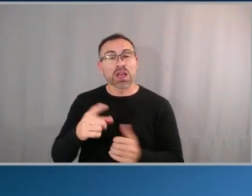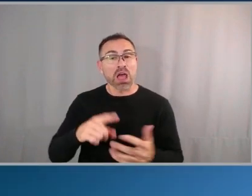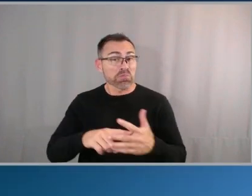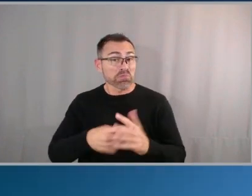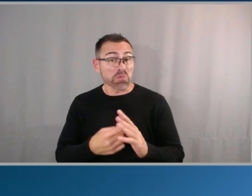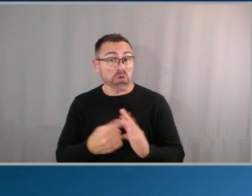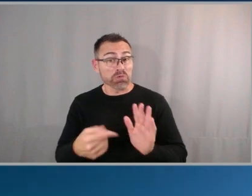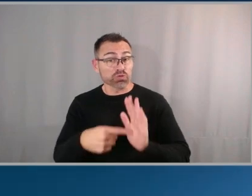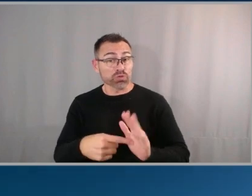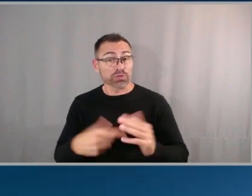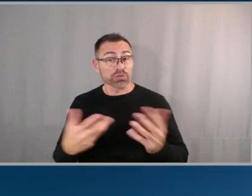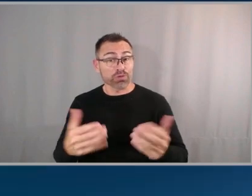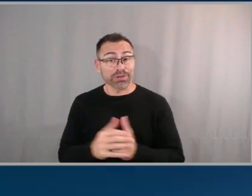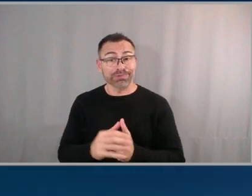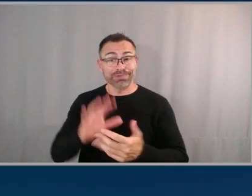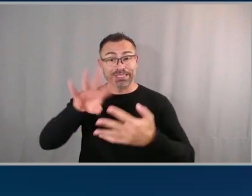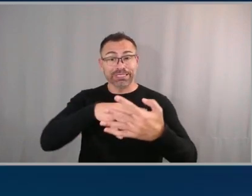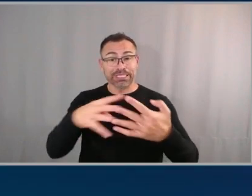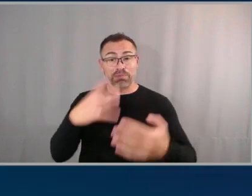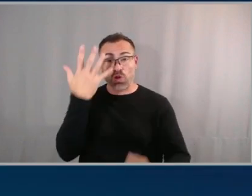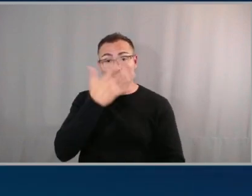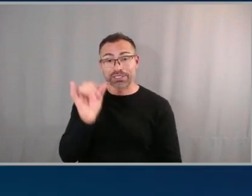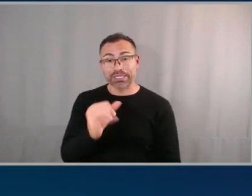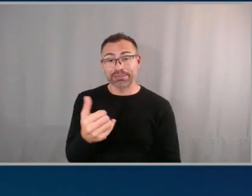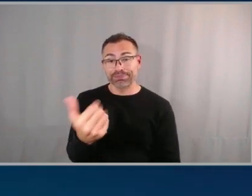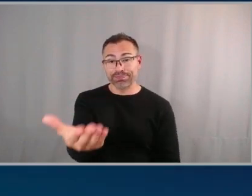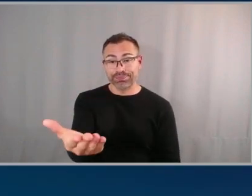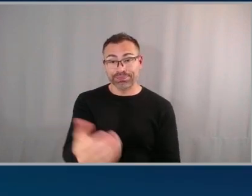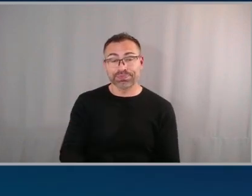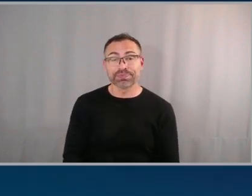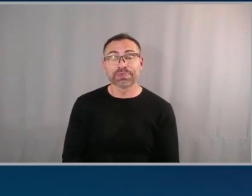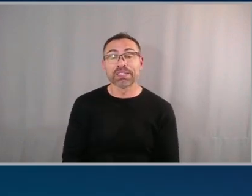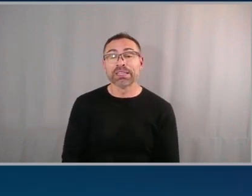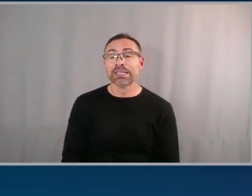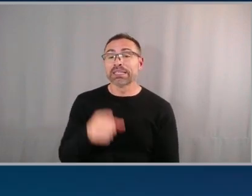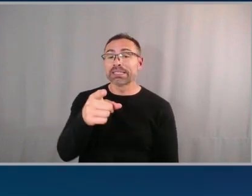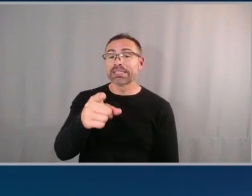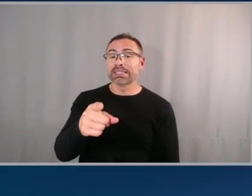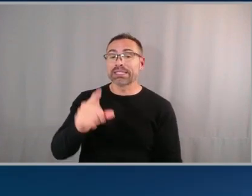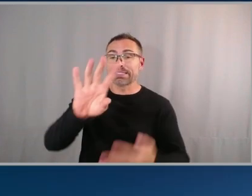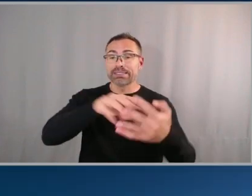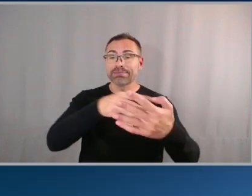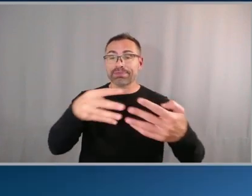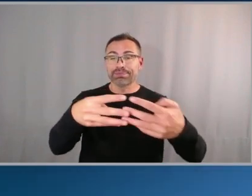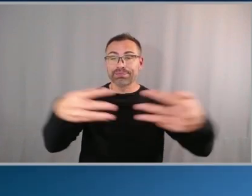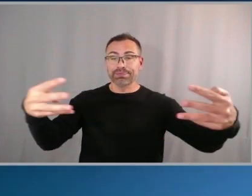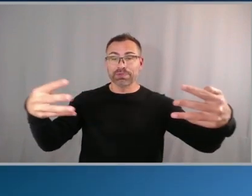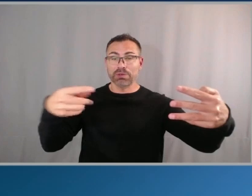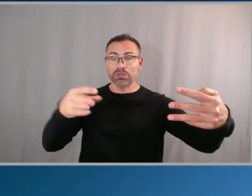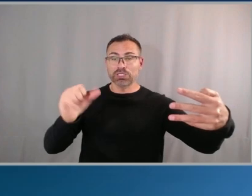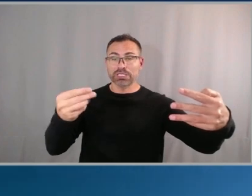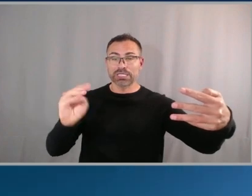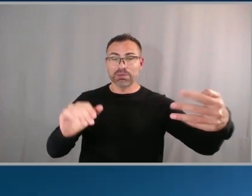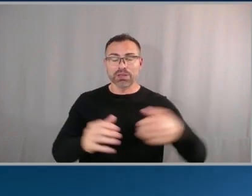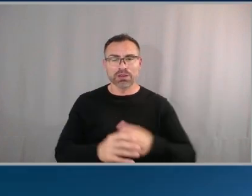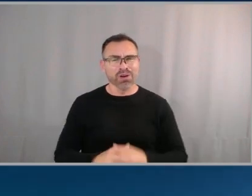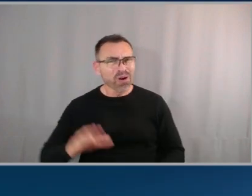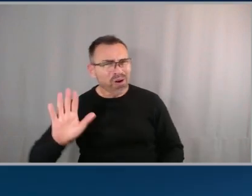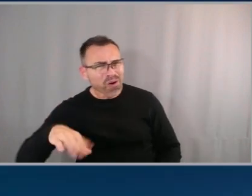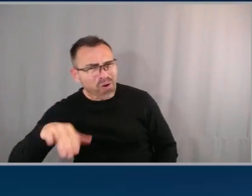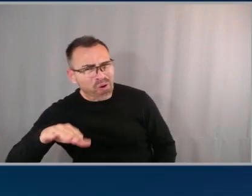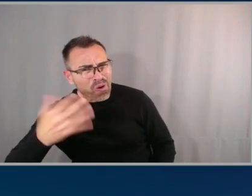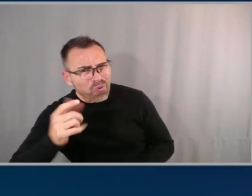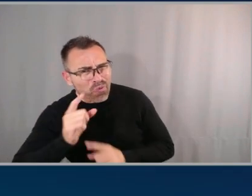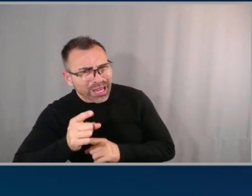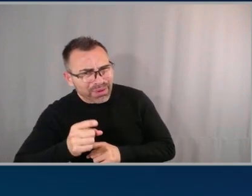showing you what the table looks like here's the table schema um you can actually just preview the table wait a minute wait a minute you were able to click